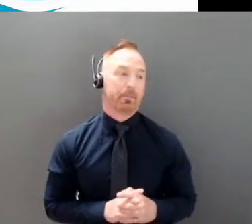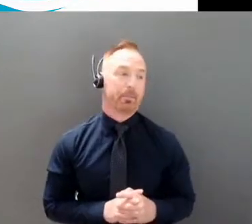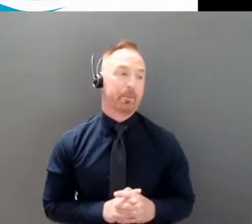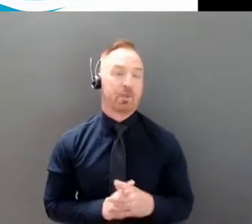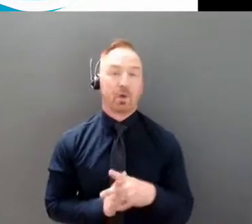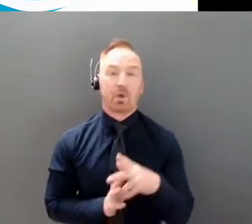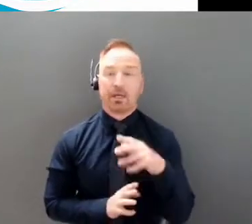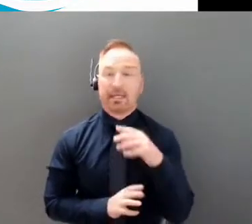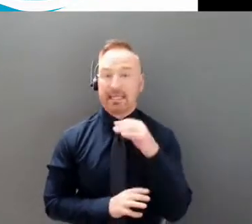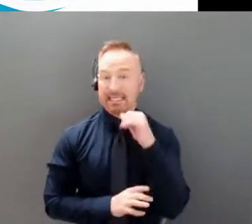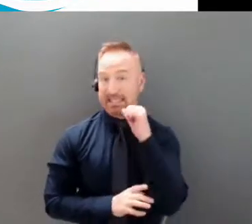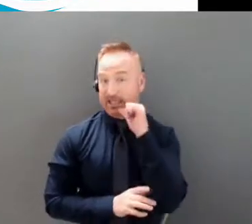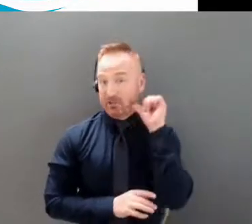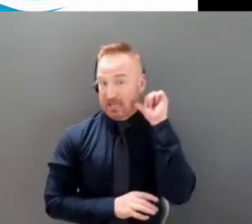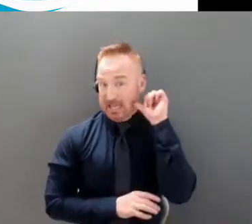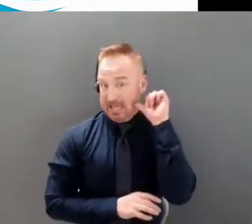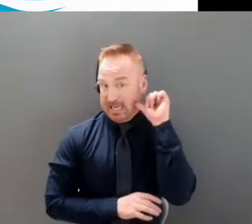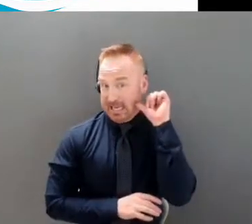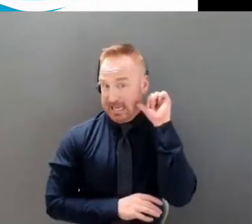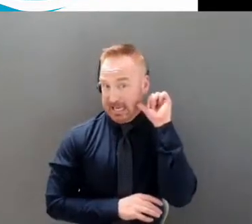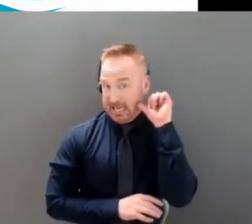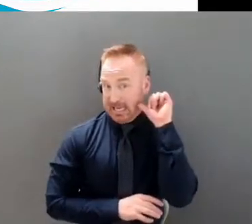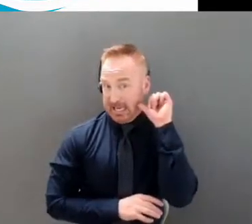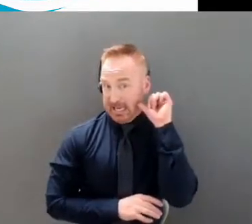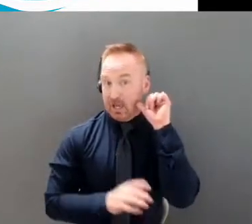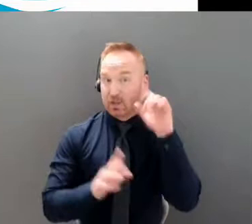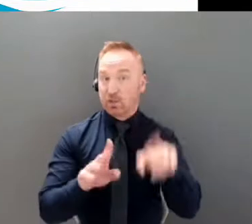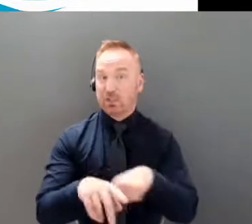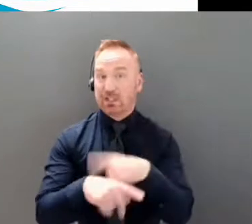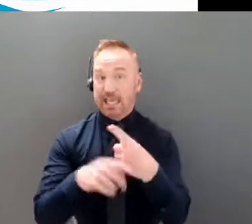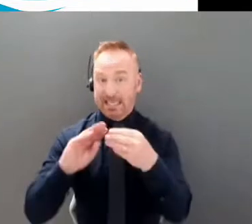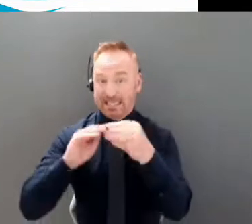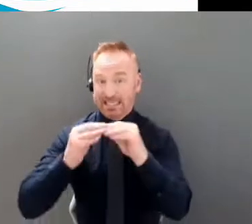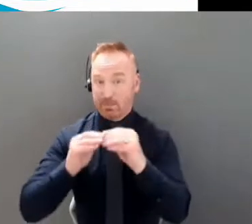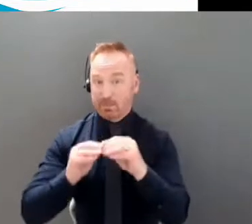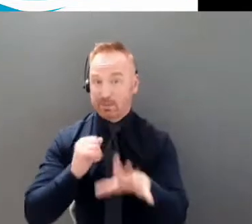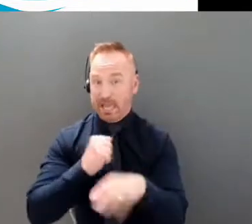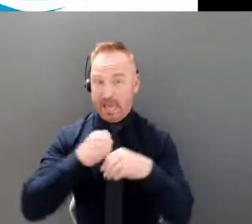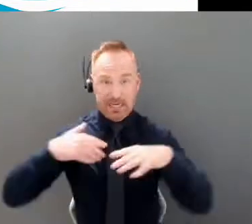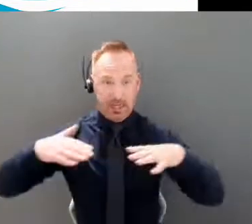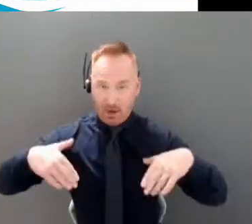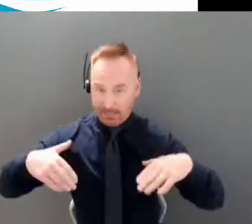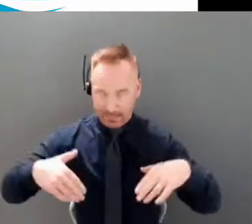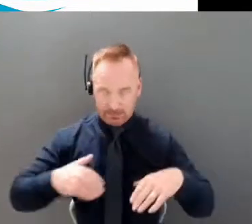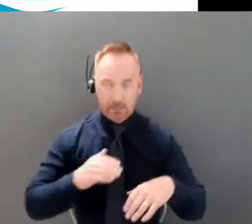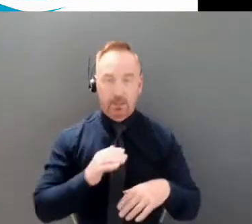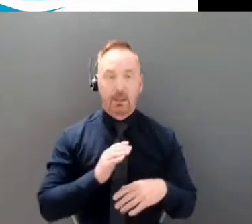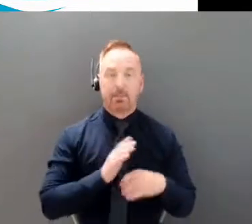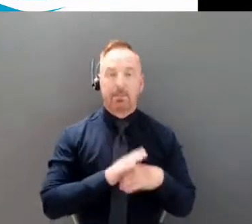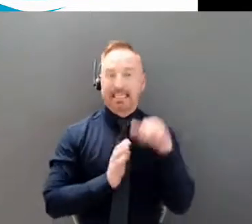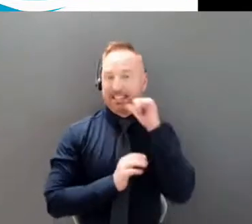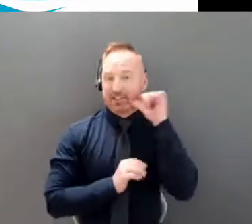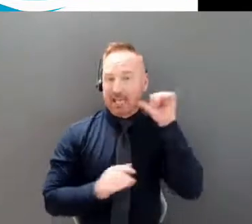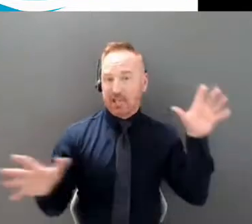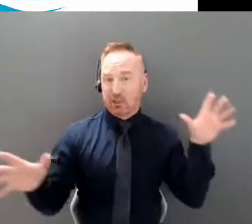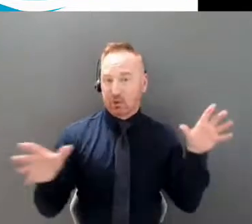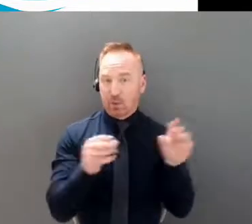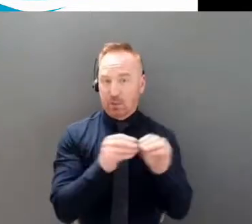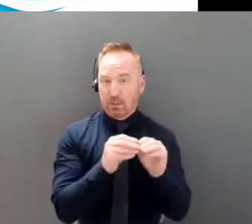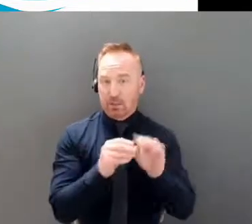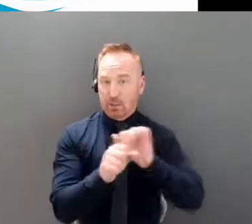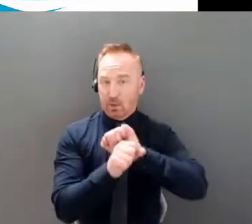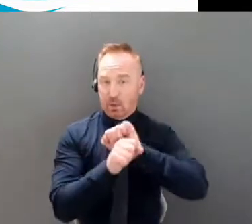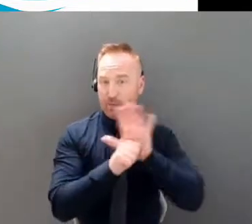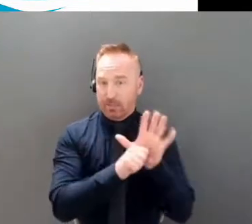and so there will be more numbers rolling into today's count by the end of today, the total number of cases confirmed